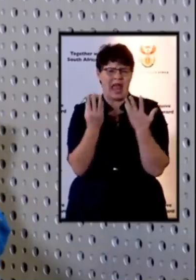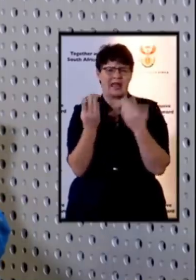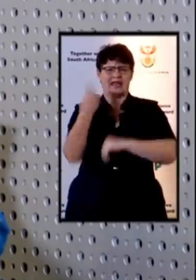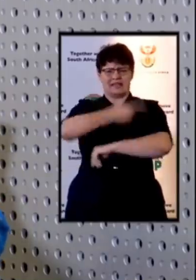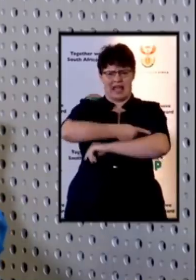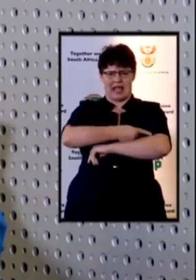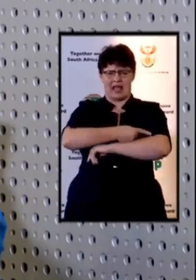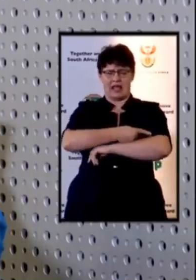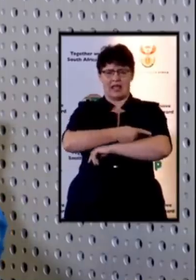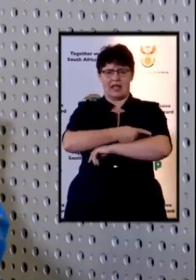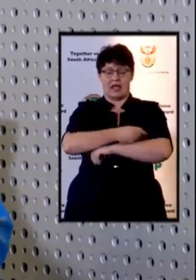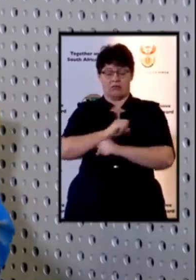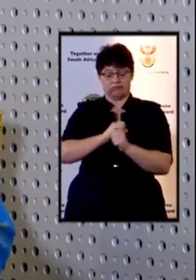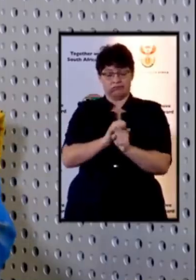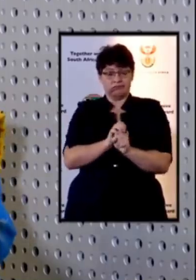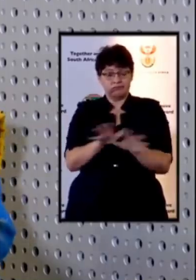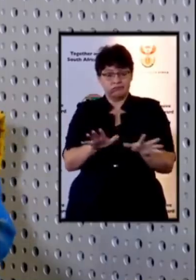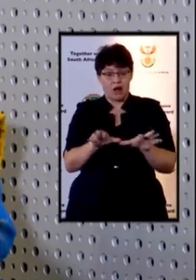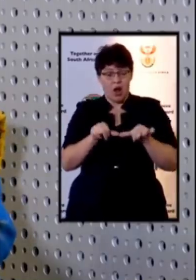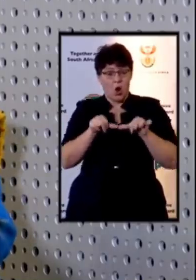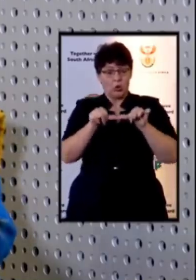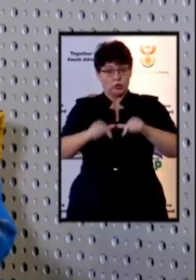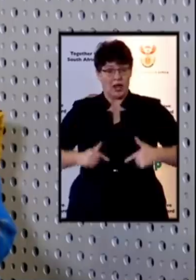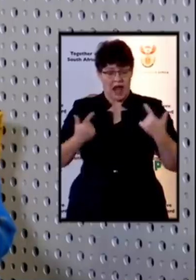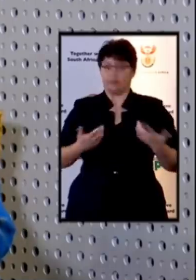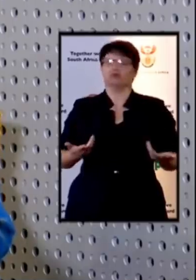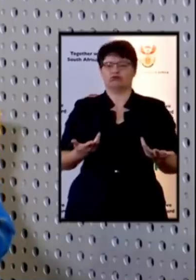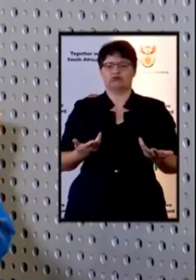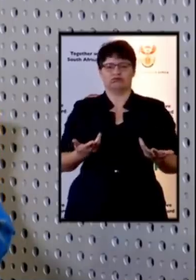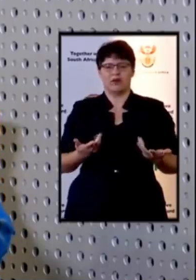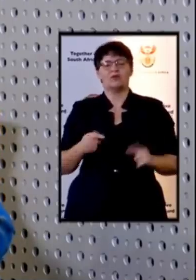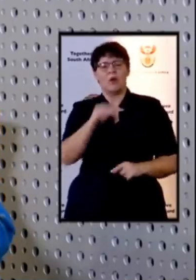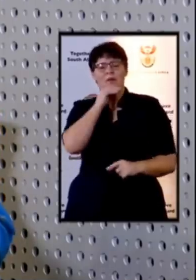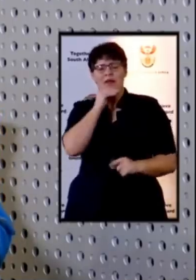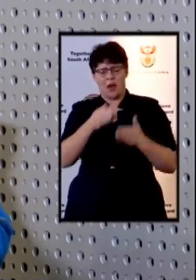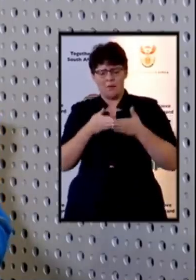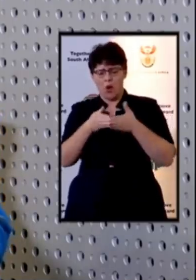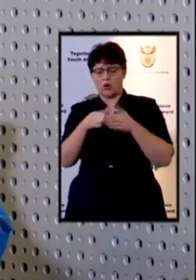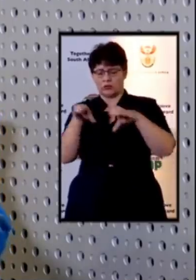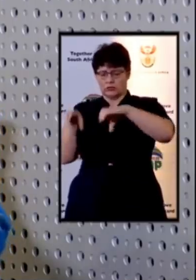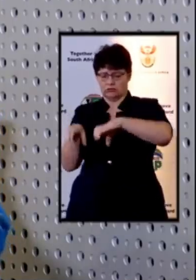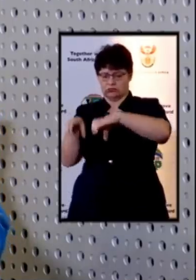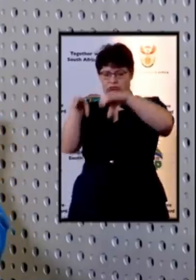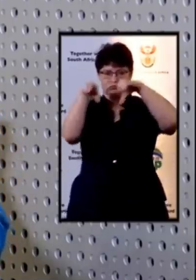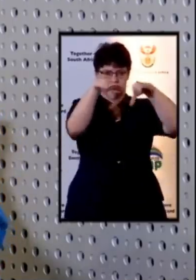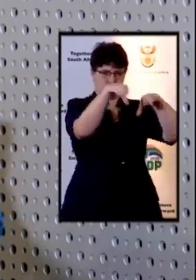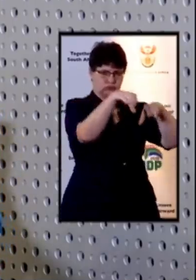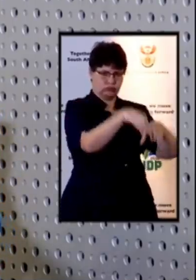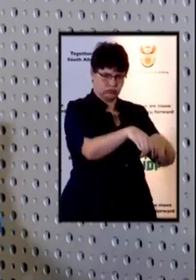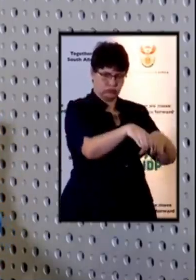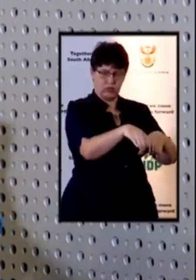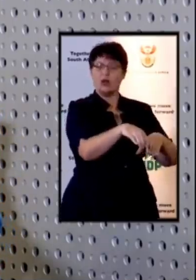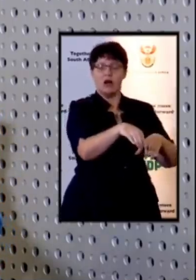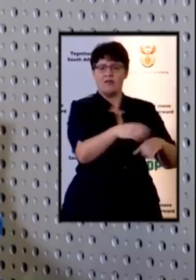virus will not survive so there is no need at the ports for the goods that have been at sea